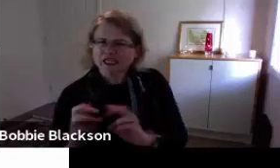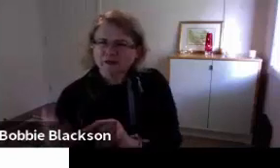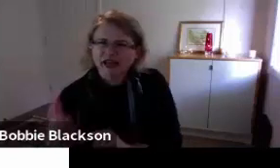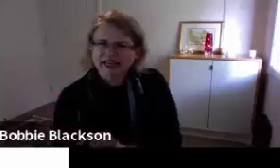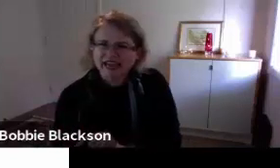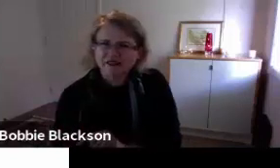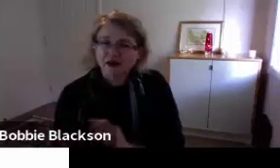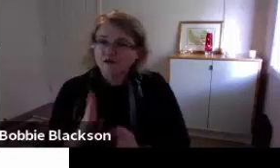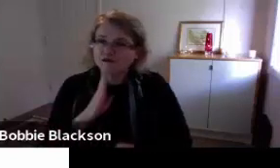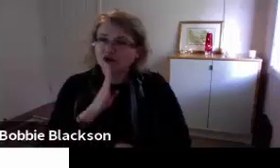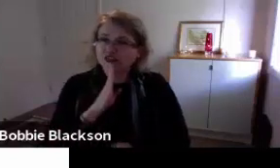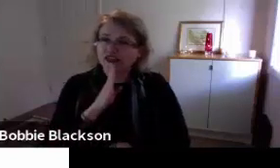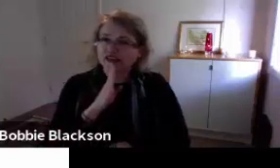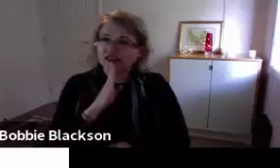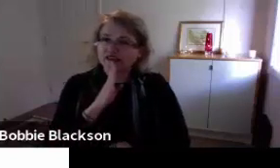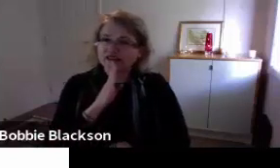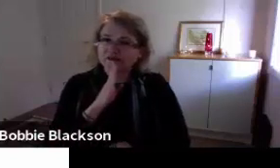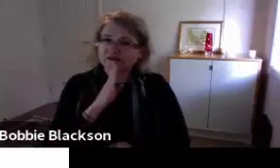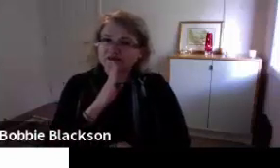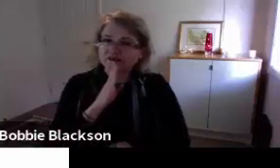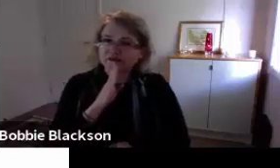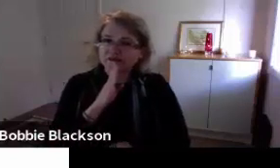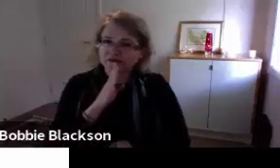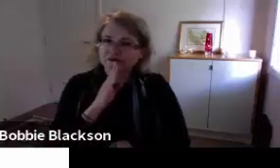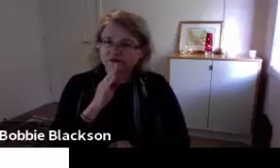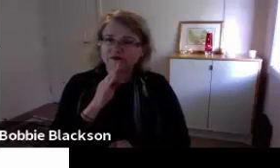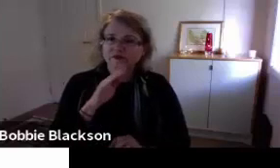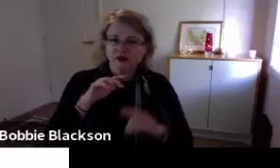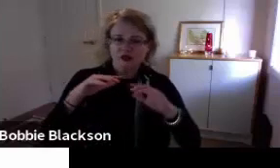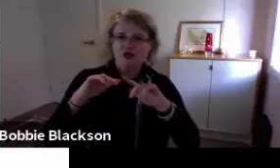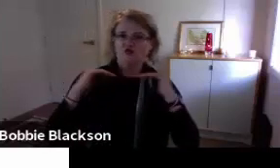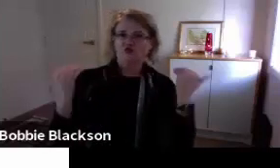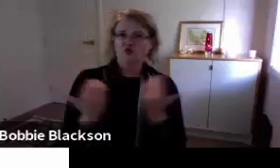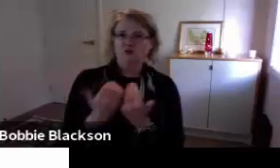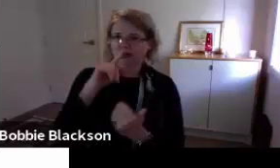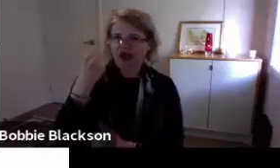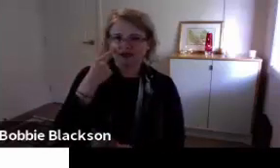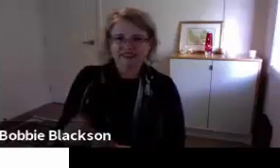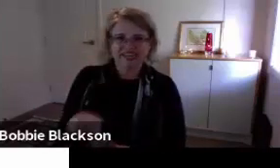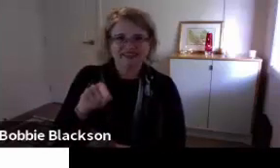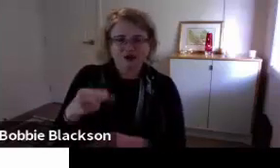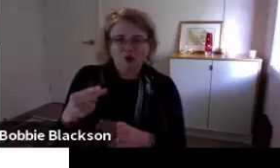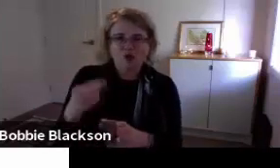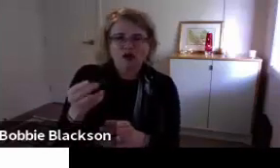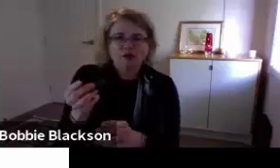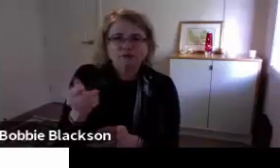And sometimes it's, in a real-life situation, to be able to ask for clarification